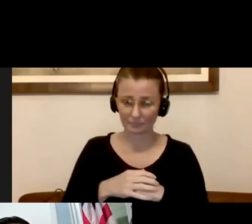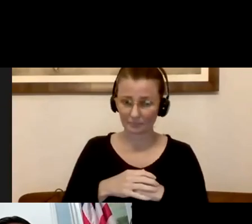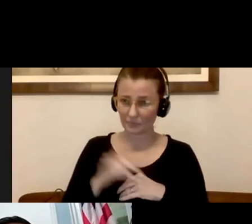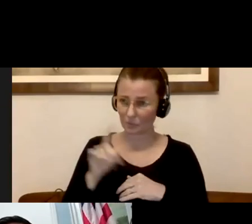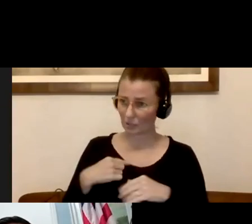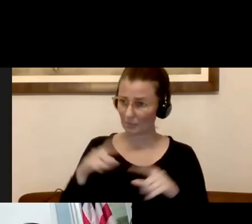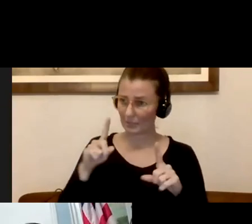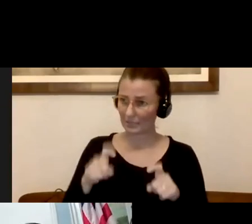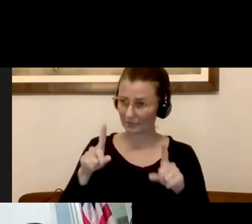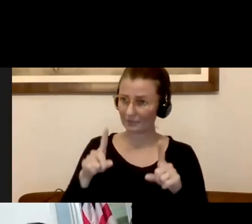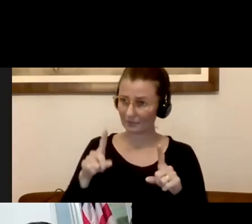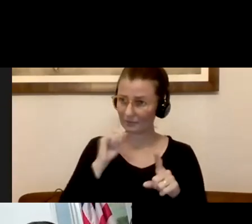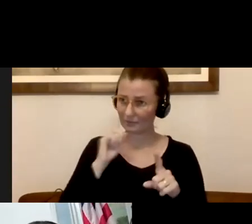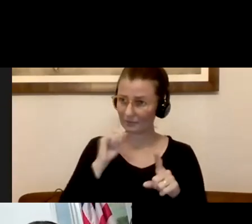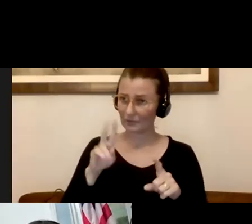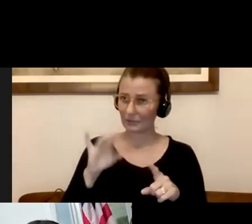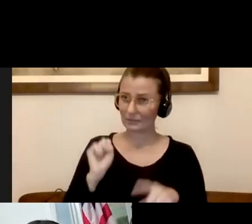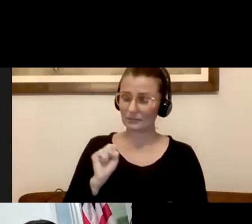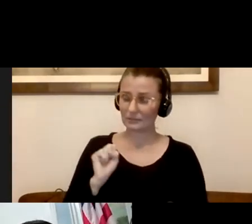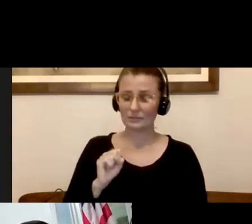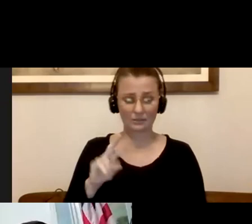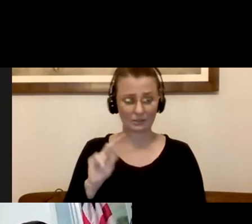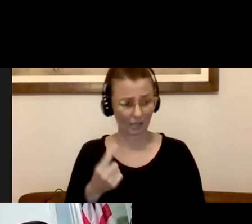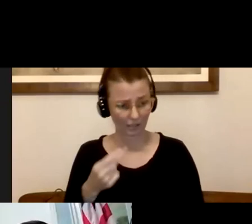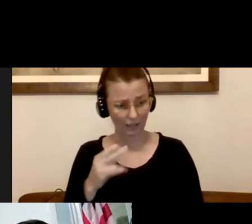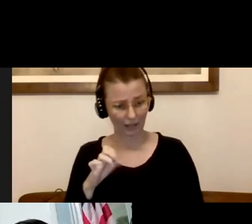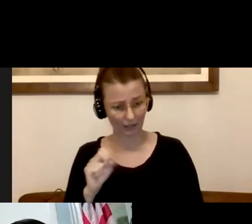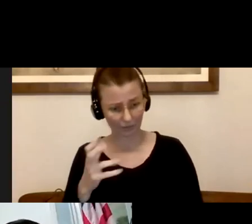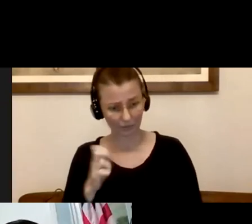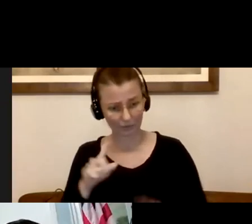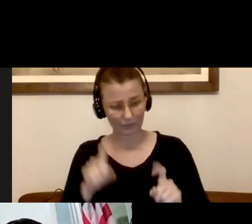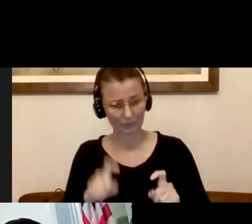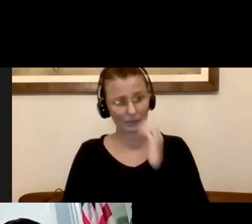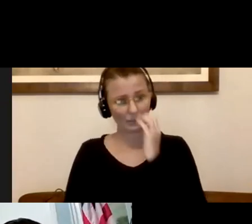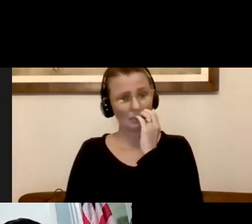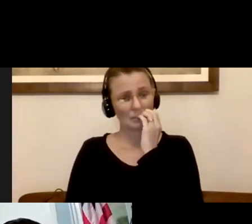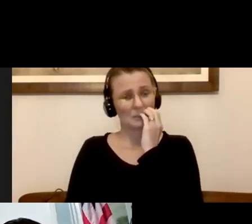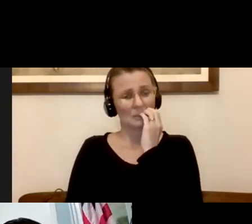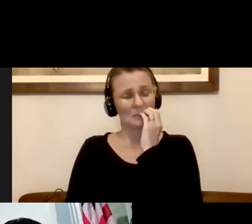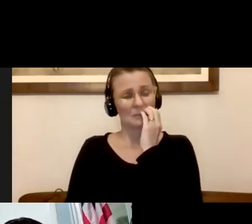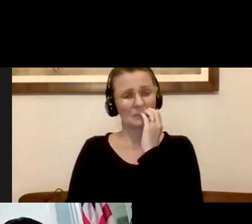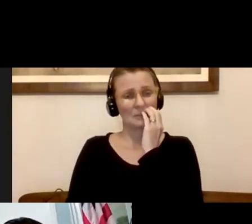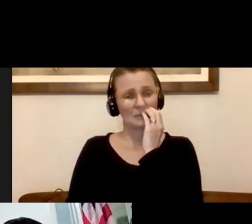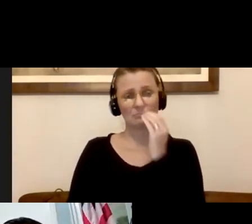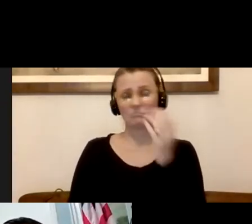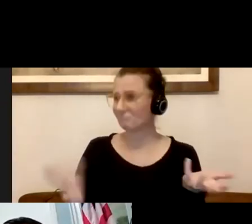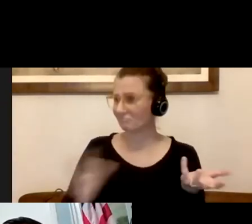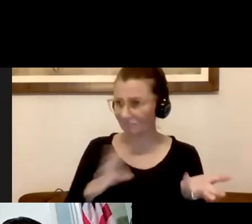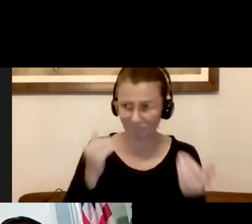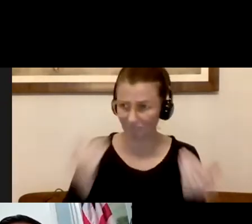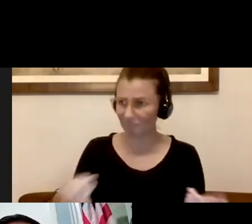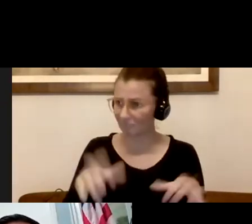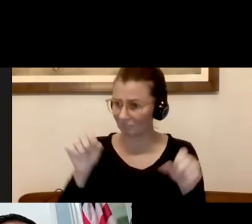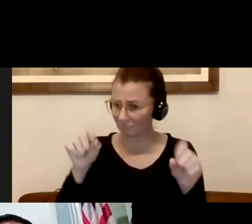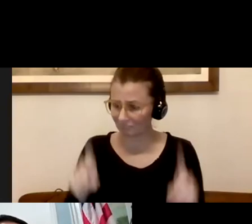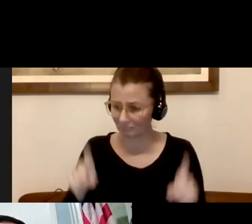the virus? Doug, want to give a shot at this, Helen? Sure. I think this goes back to what we've already talked a little bit about. Go get tested. Absolutely. I think there's an opportunity